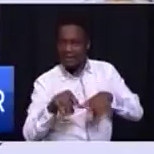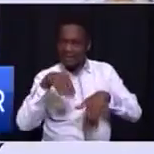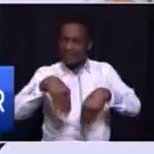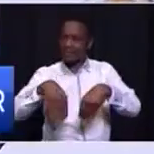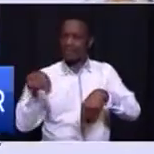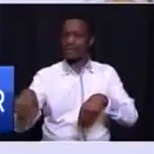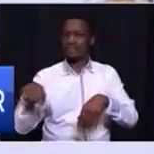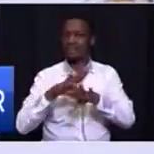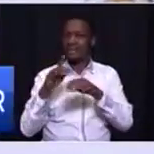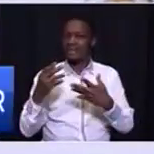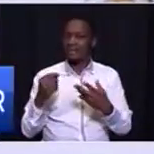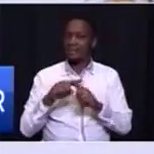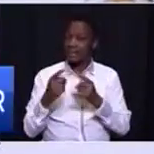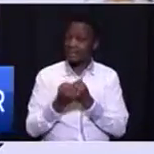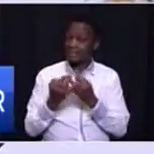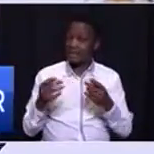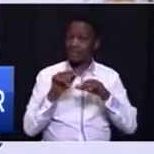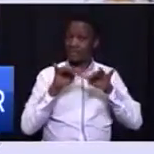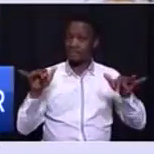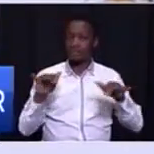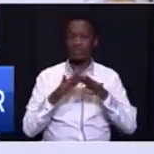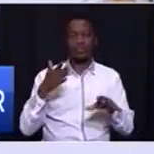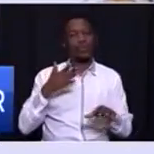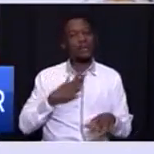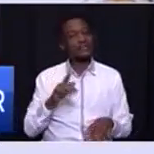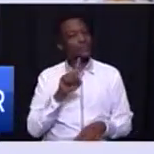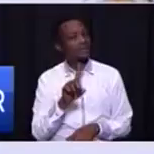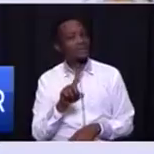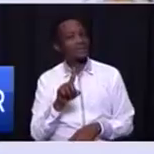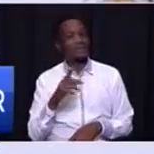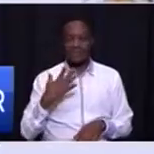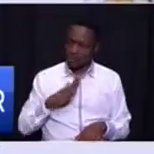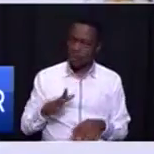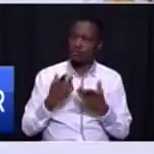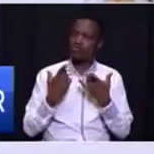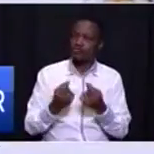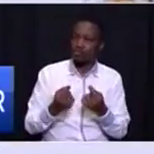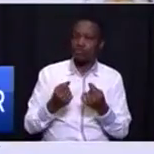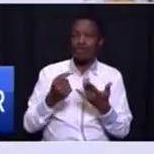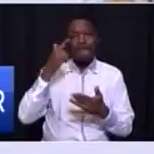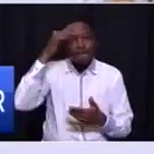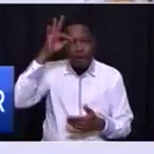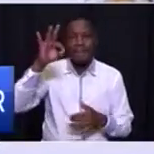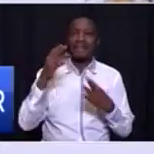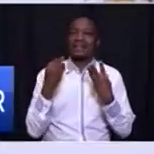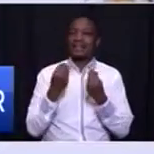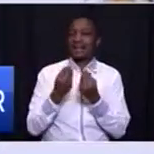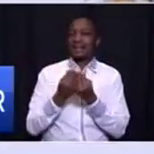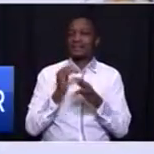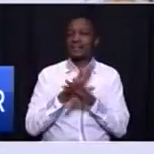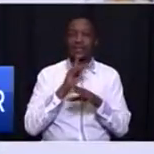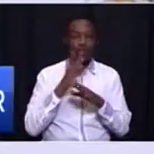happening there. But many of these people want, they want to do formal things and they don't want